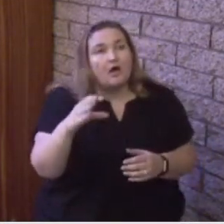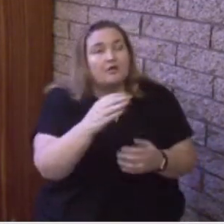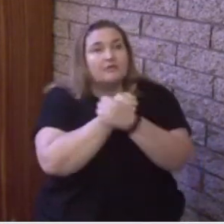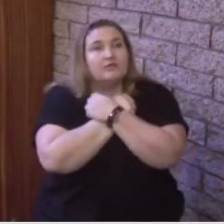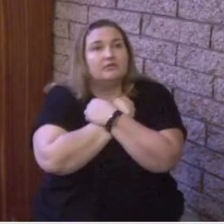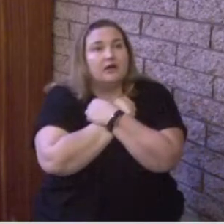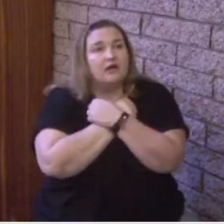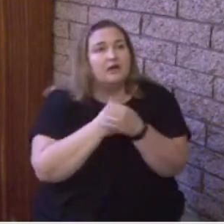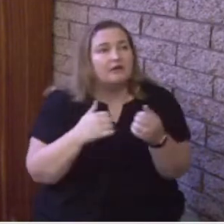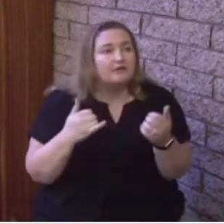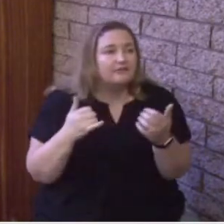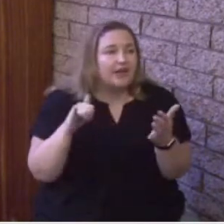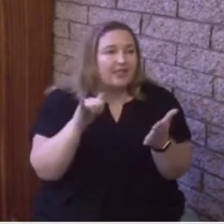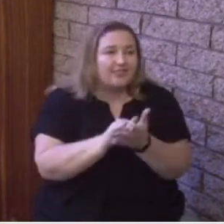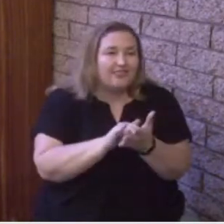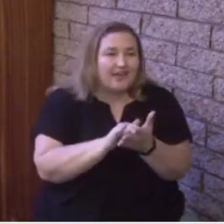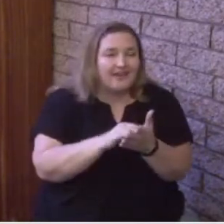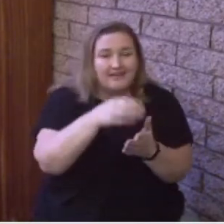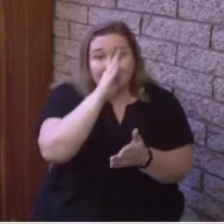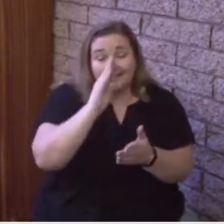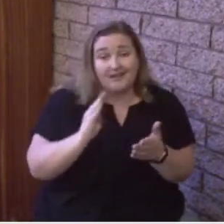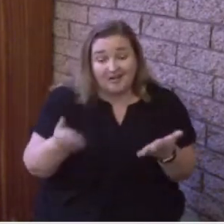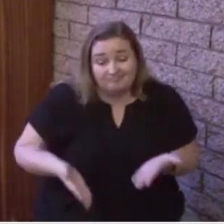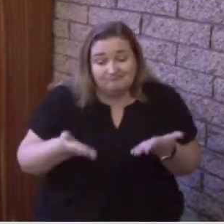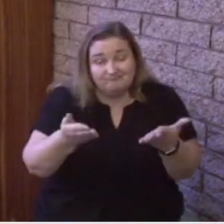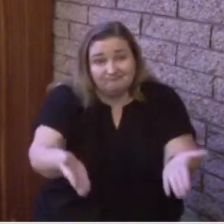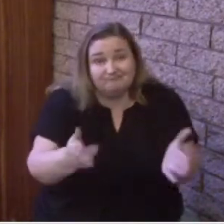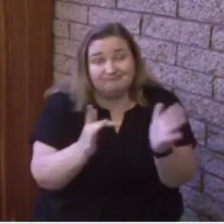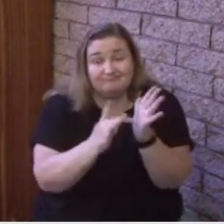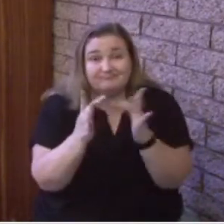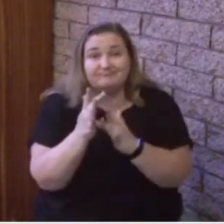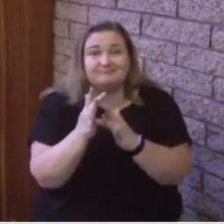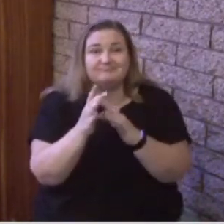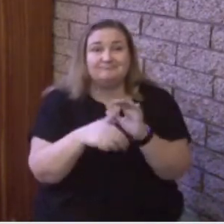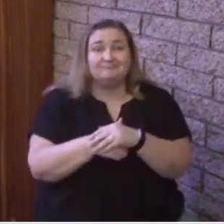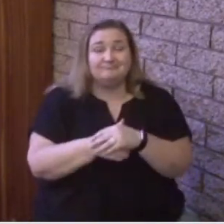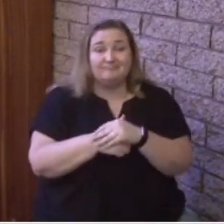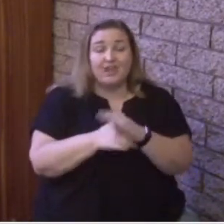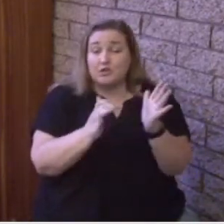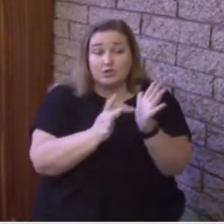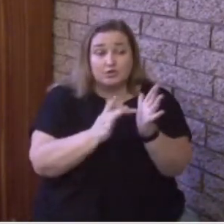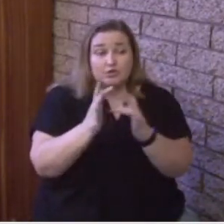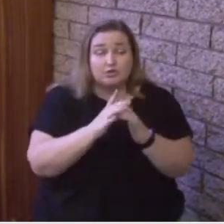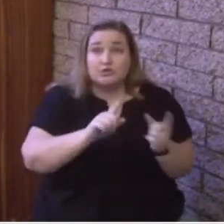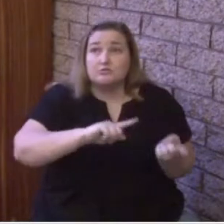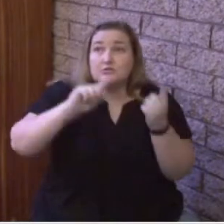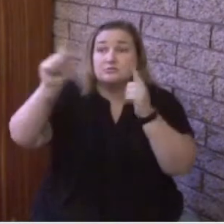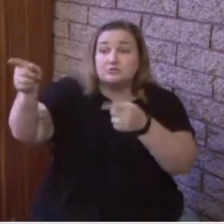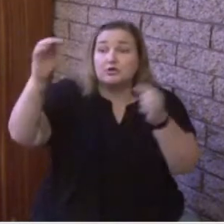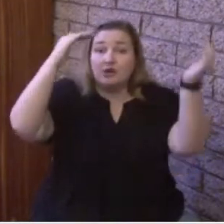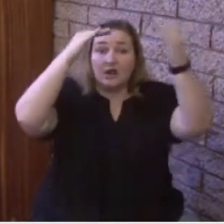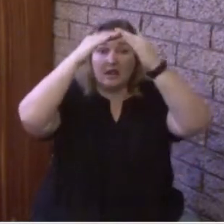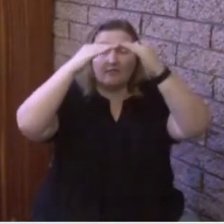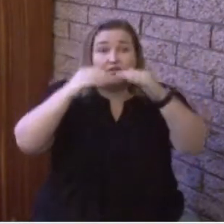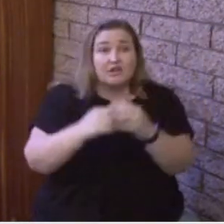to earth while Jesus returned to heaven to prepare for those who call upon the name of the Lord.